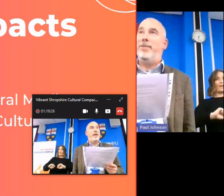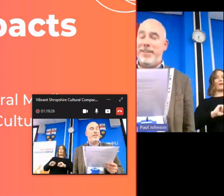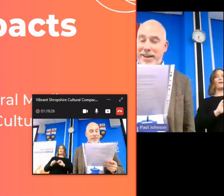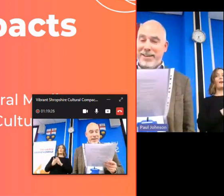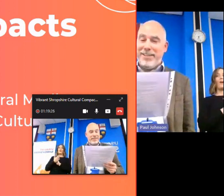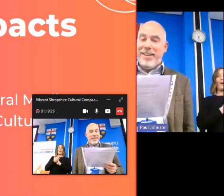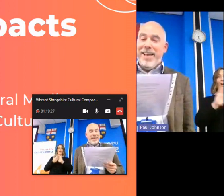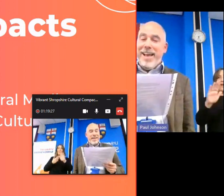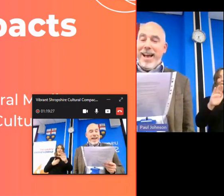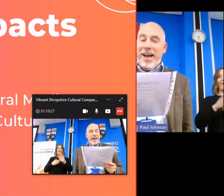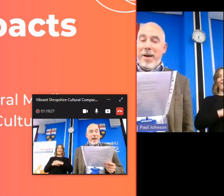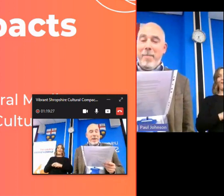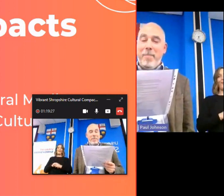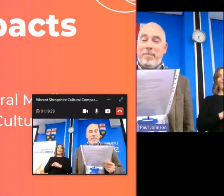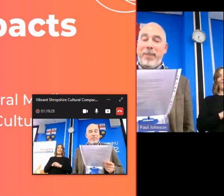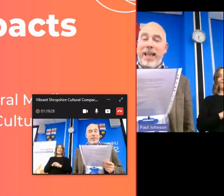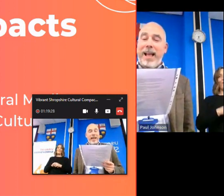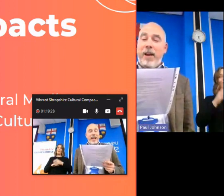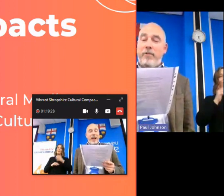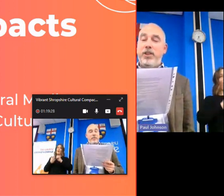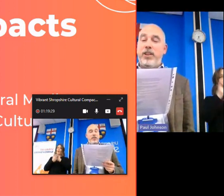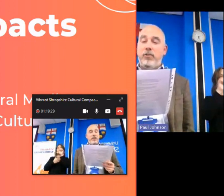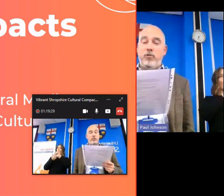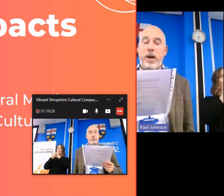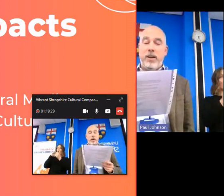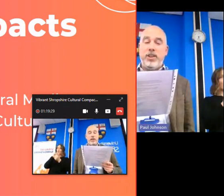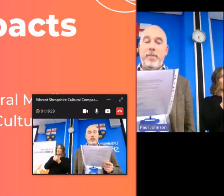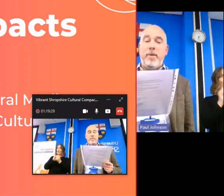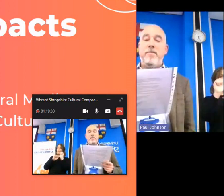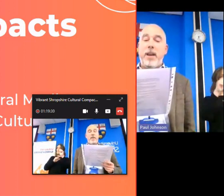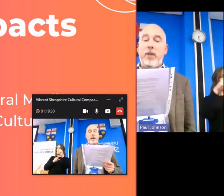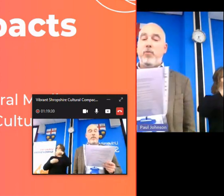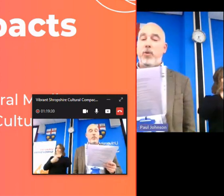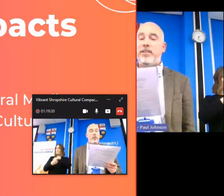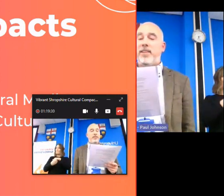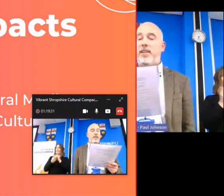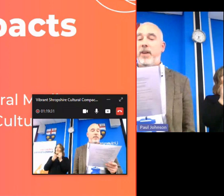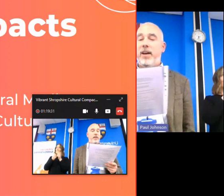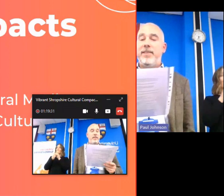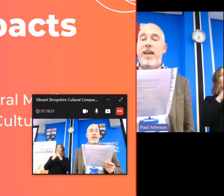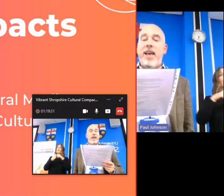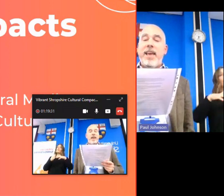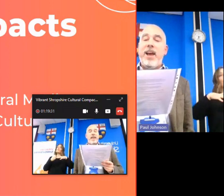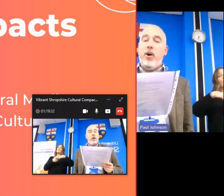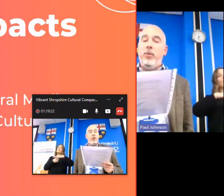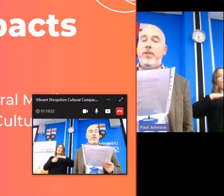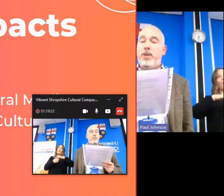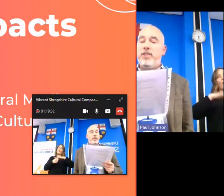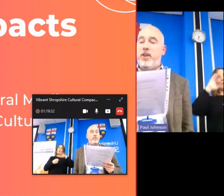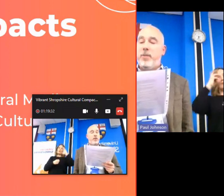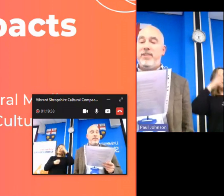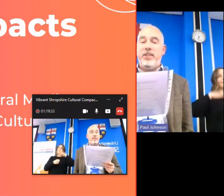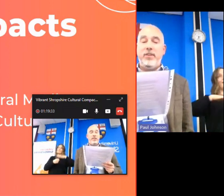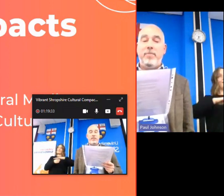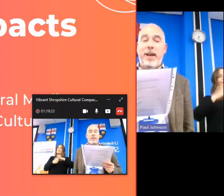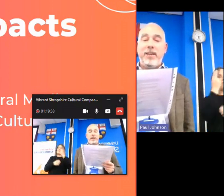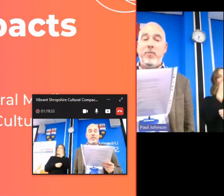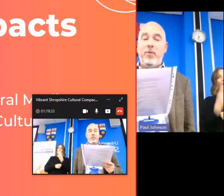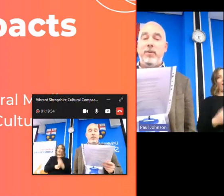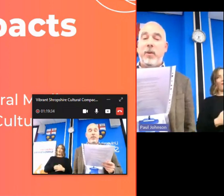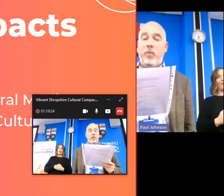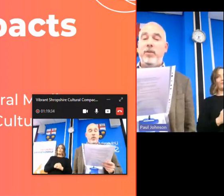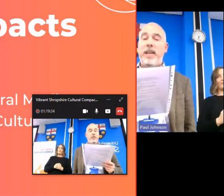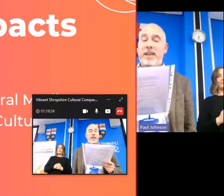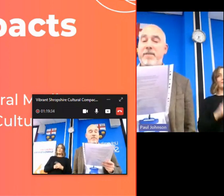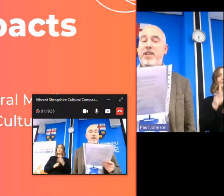brought him out tonight um herefordshire cultural partnership a fellow of the royal society of arts he holds the british film institute's